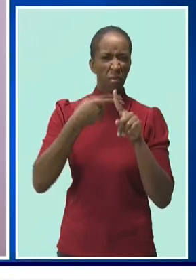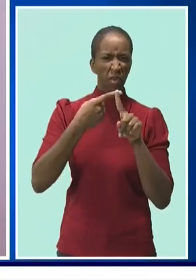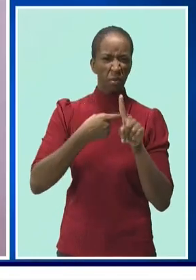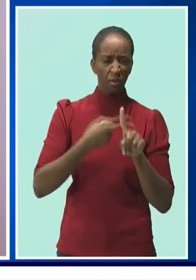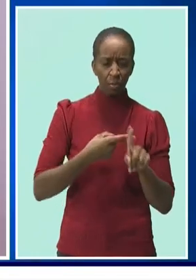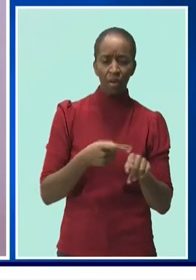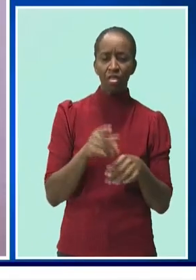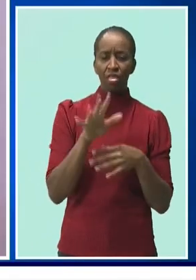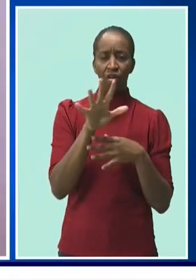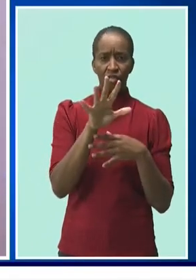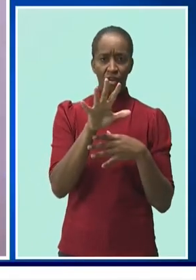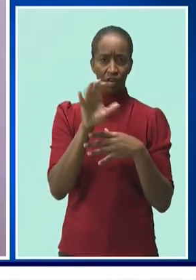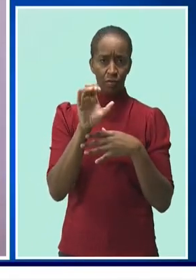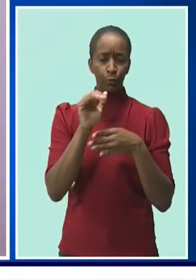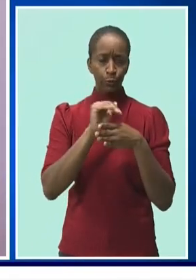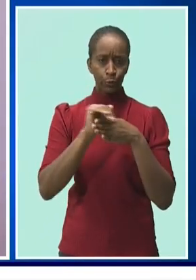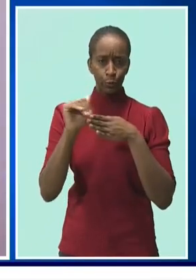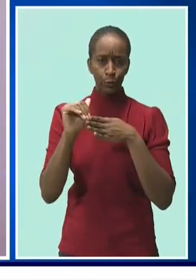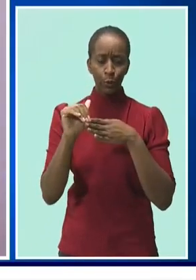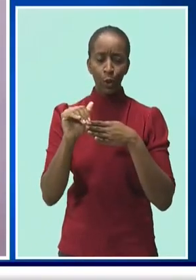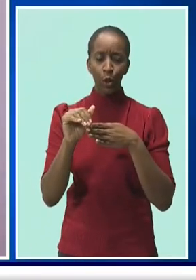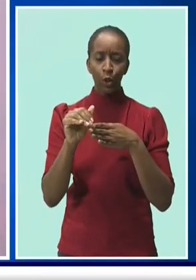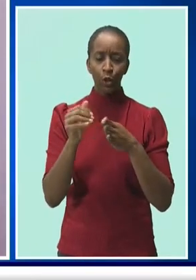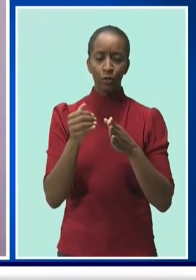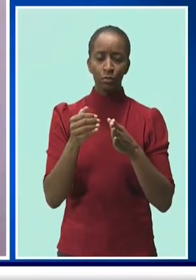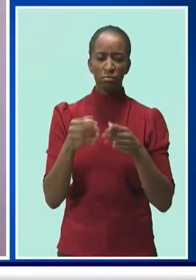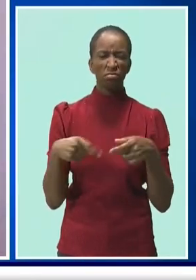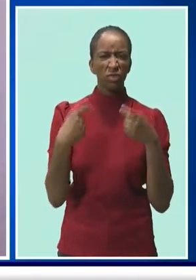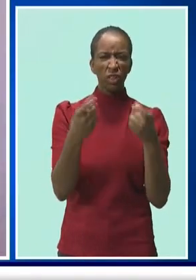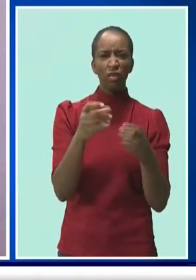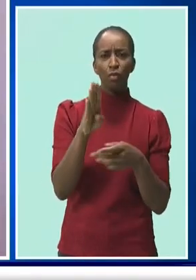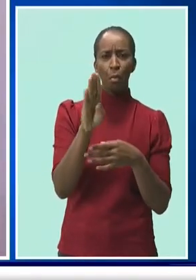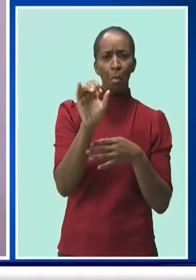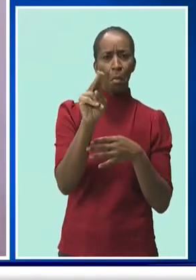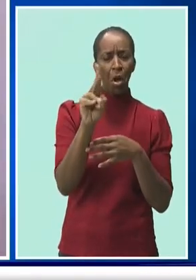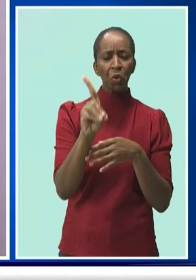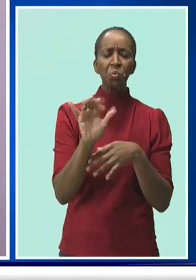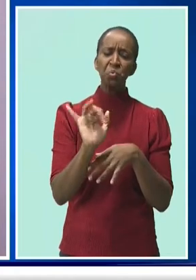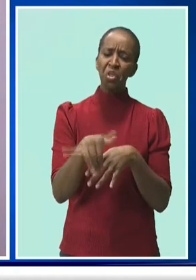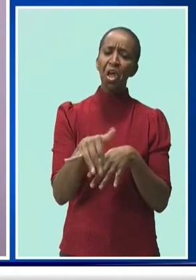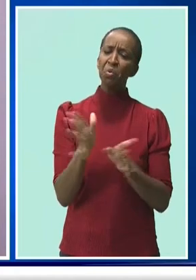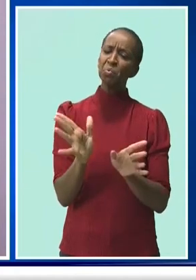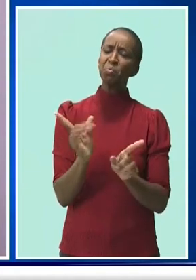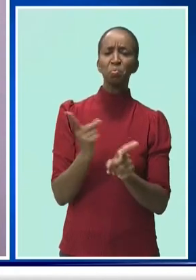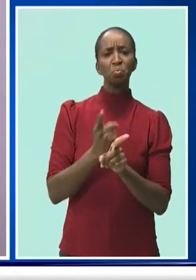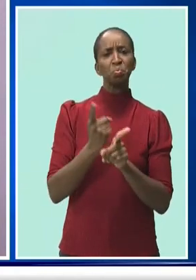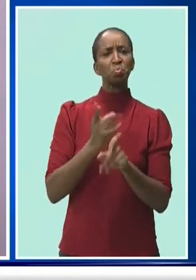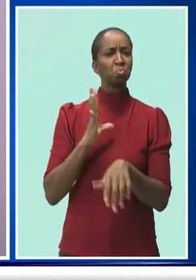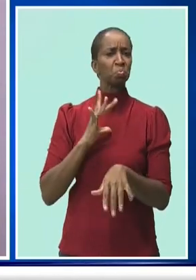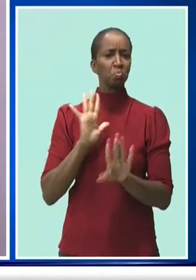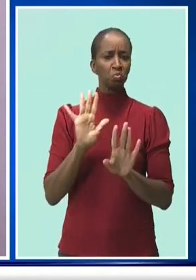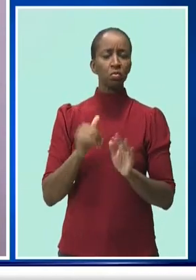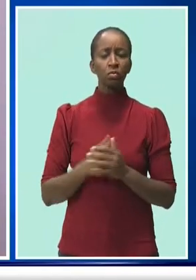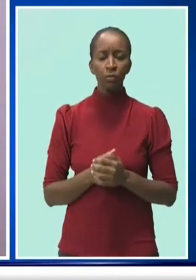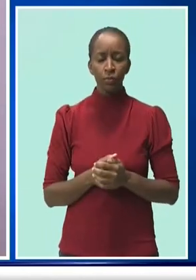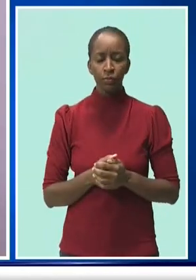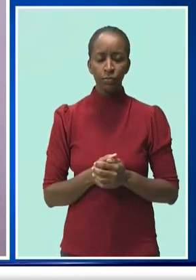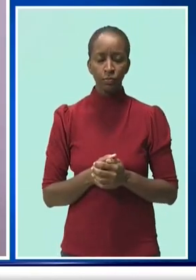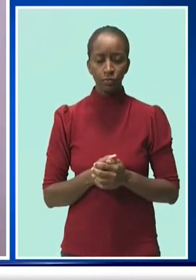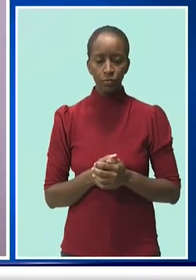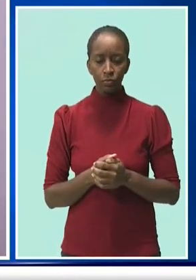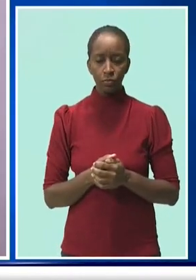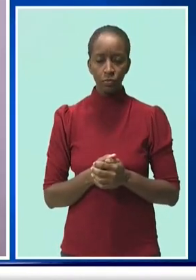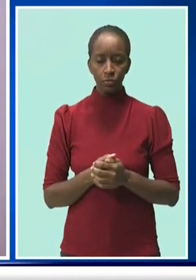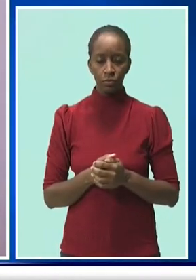C2SAB credits the government for having fully engaged labor unions and the social partnership in consultation on the